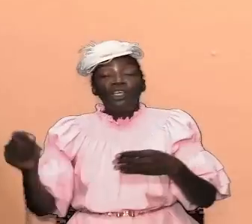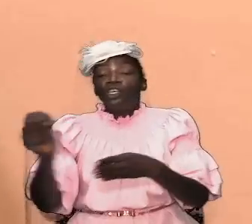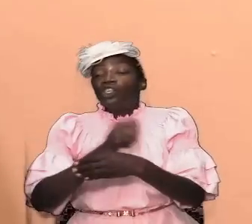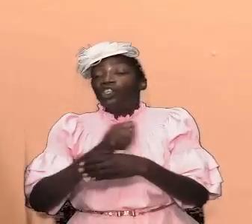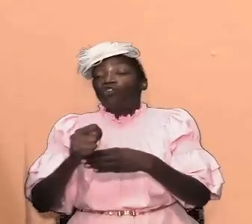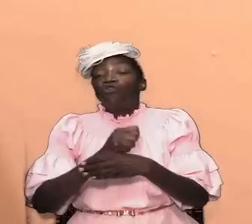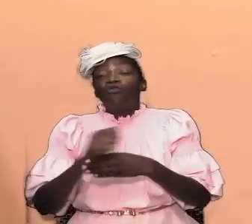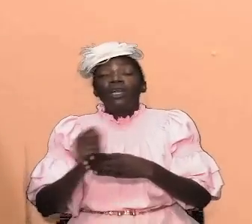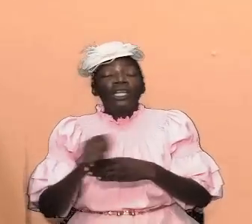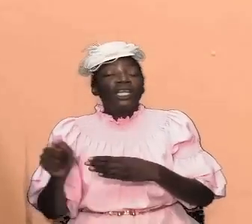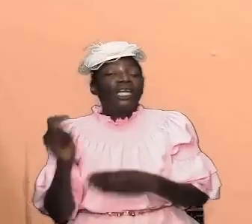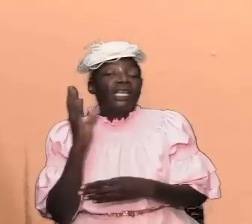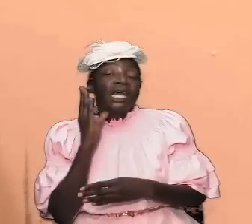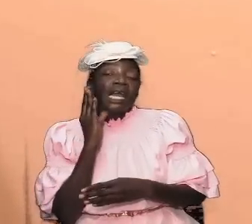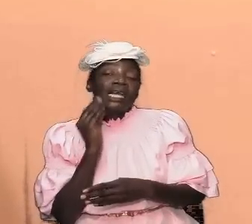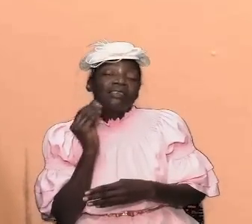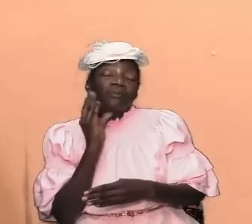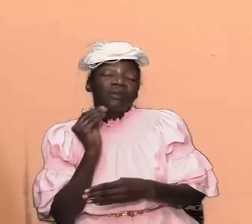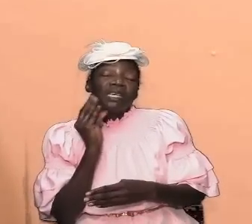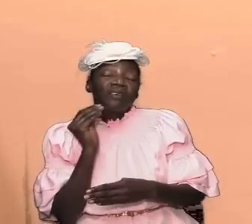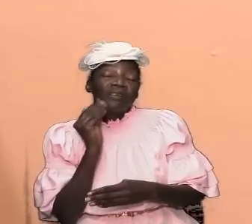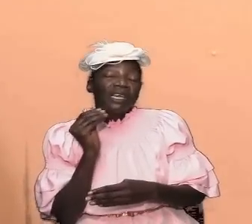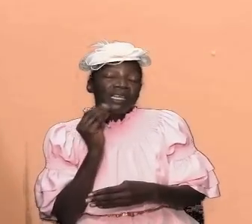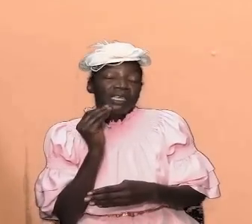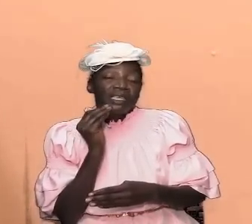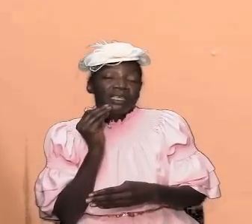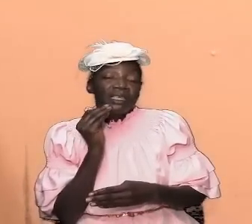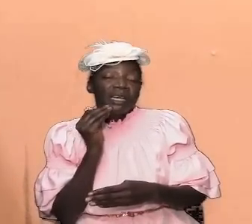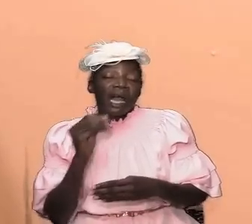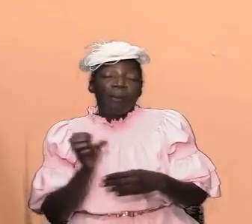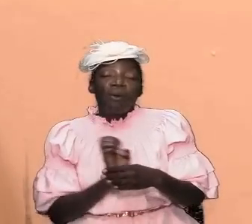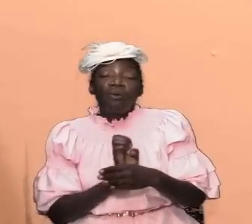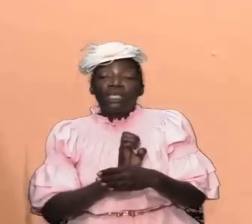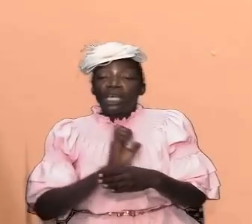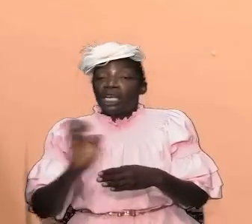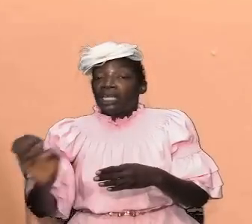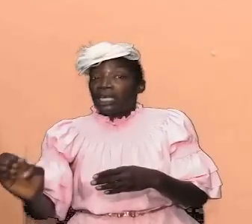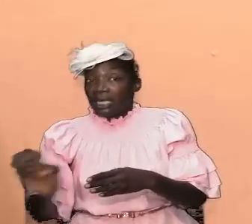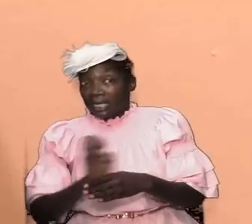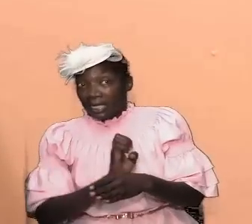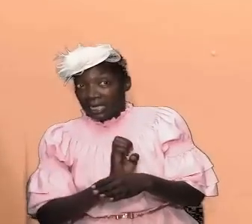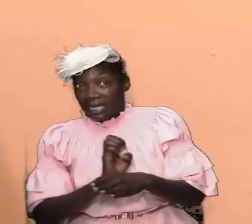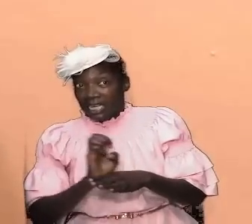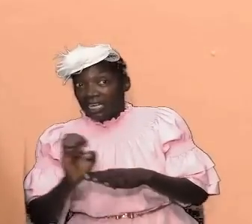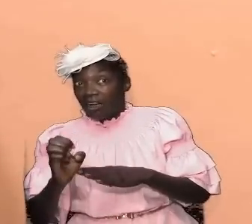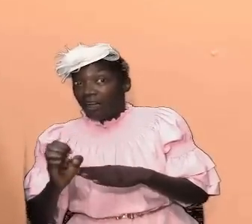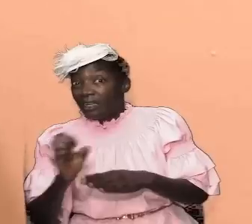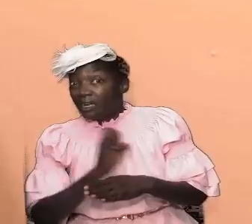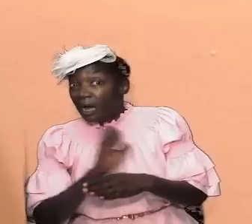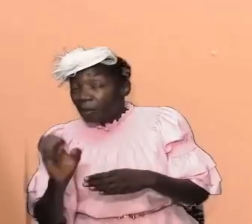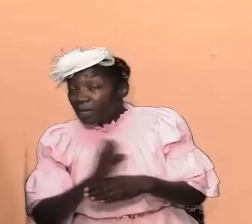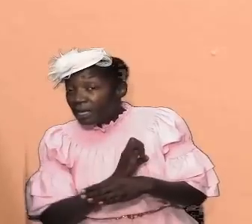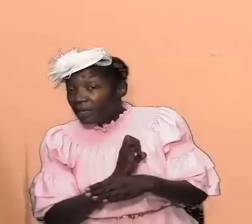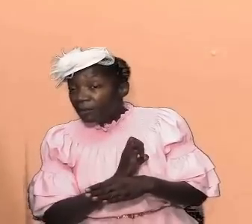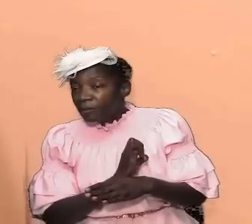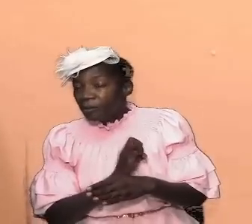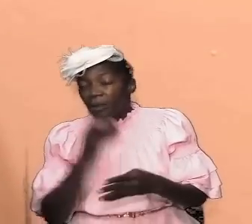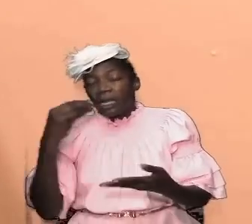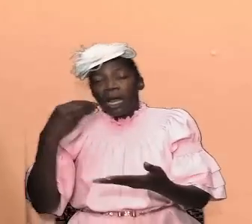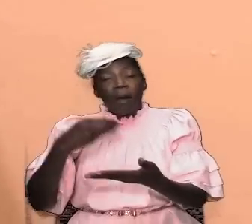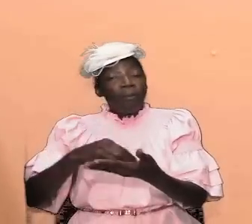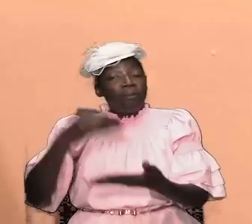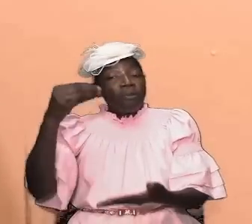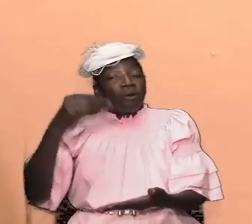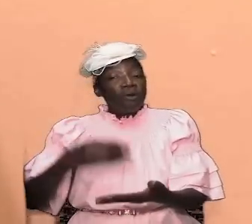experience in matters economic in matters financial in matters